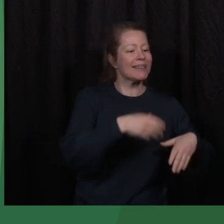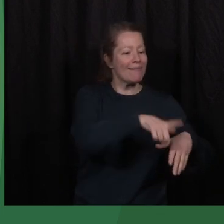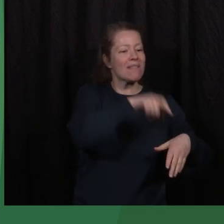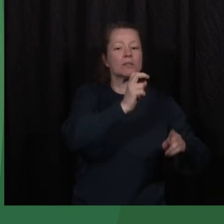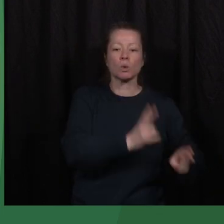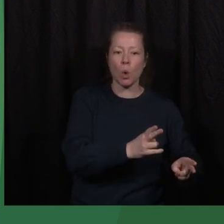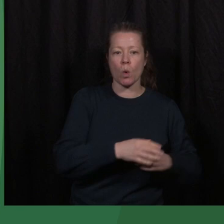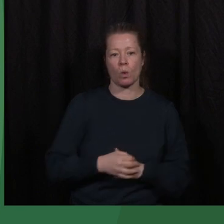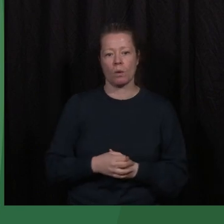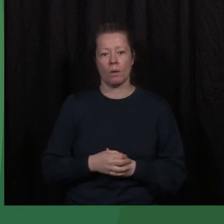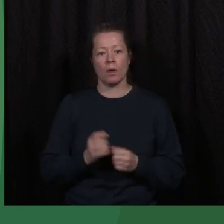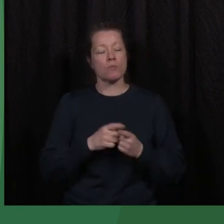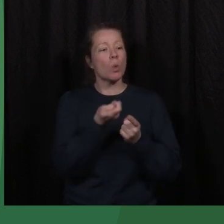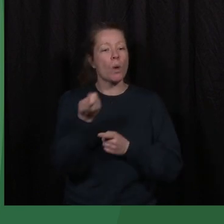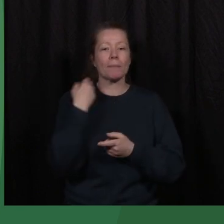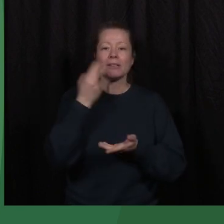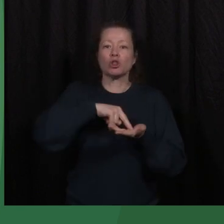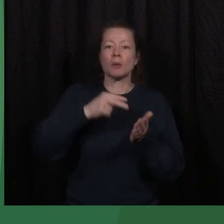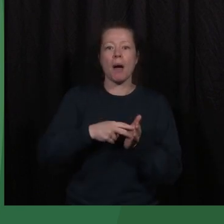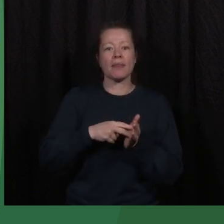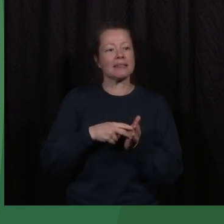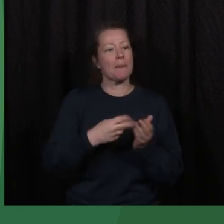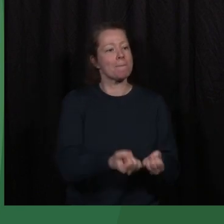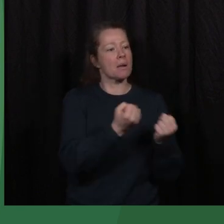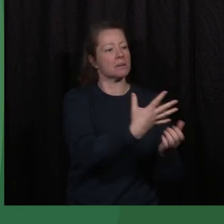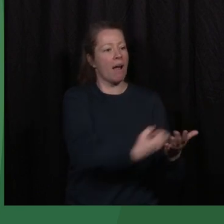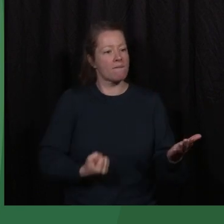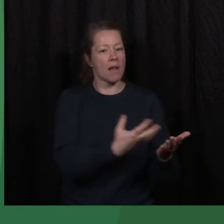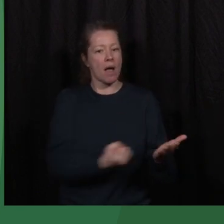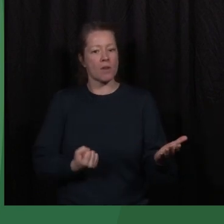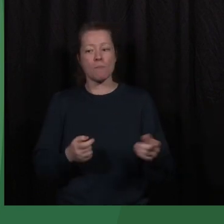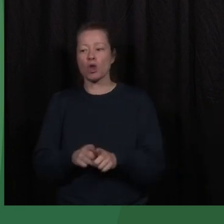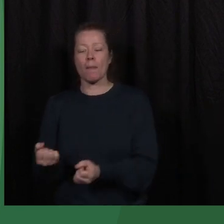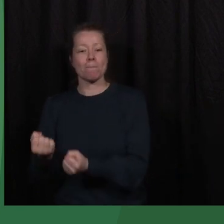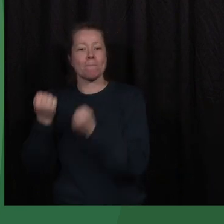Some people have been systematically disempowered, and so the powerful can do whatever they want to them.